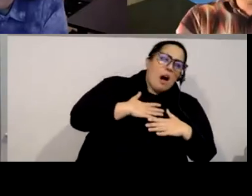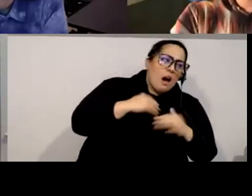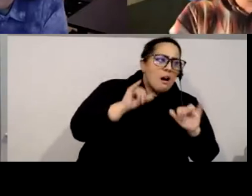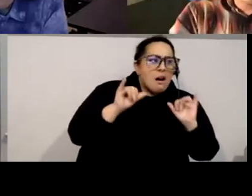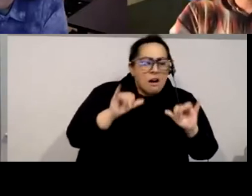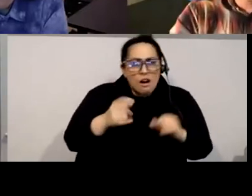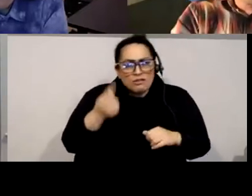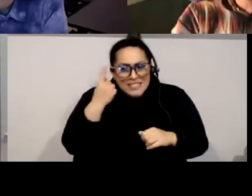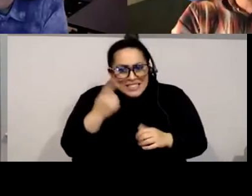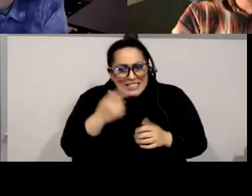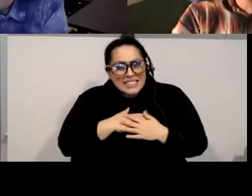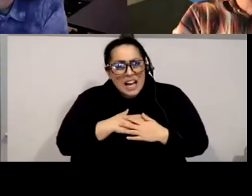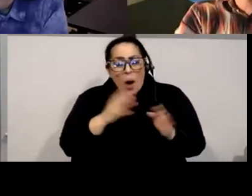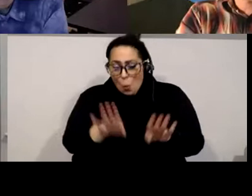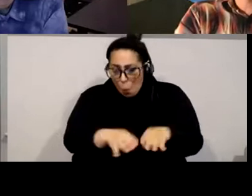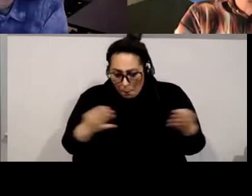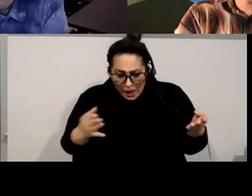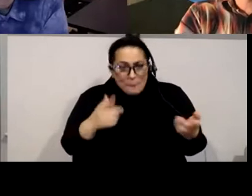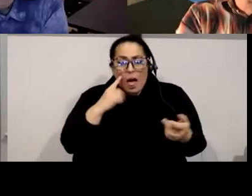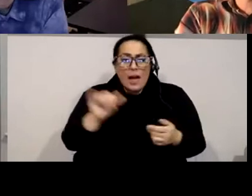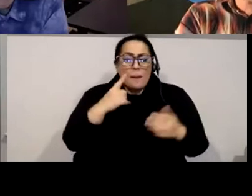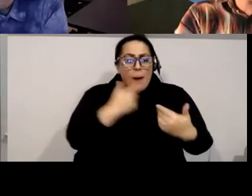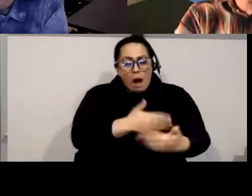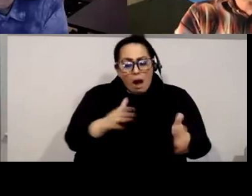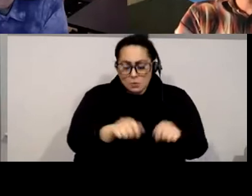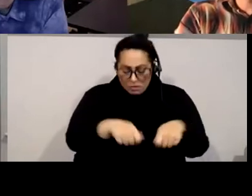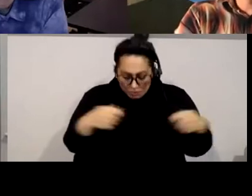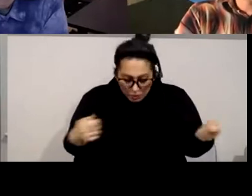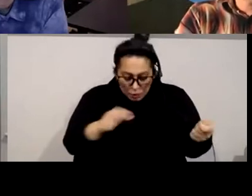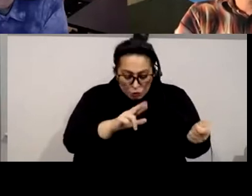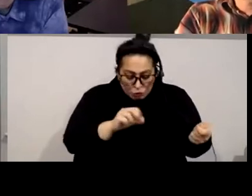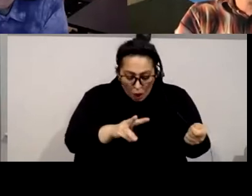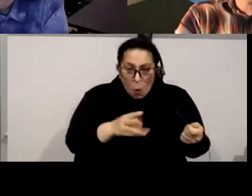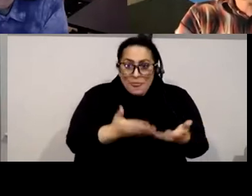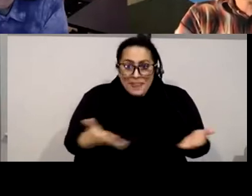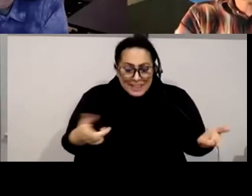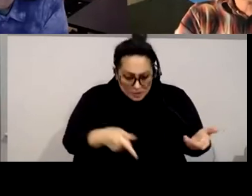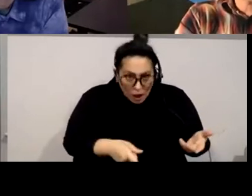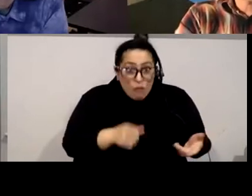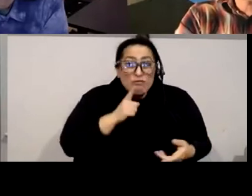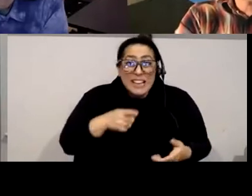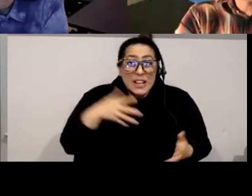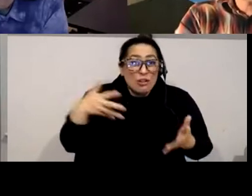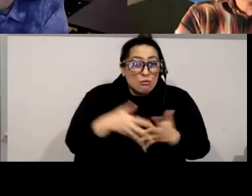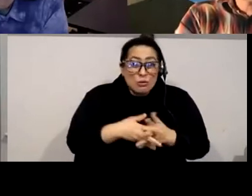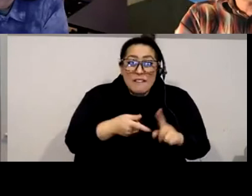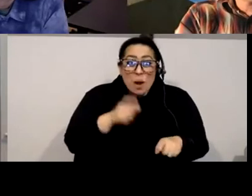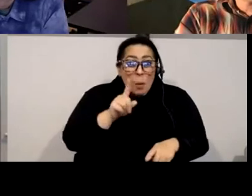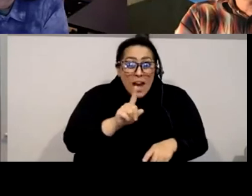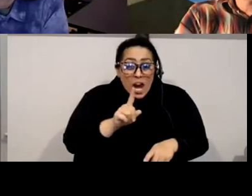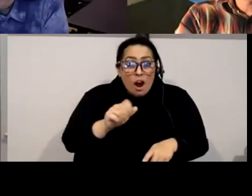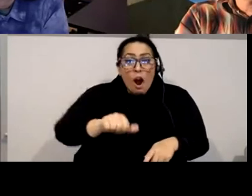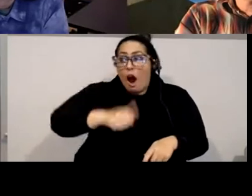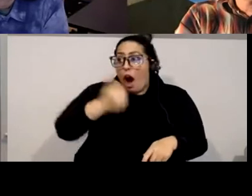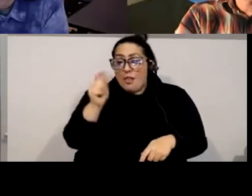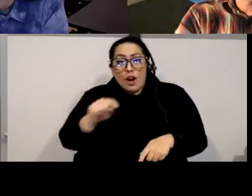that's maybe blackfeet or uh lakota and as the young wendy i was like crows only